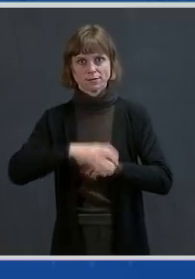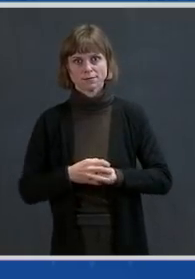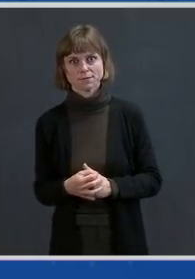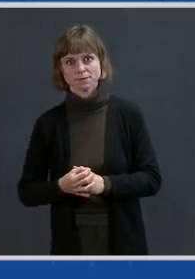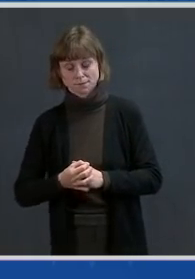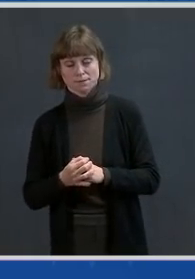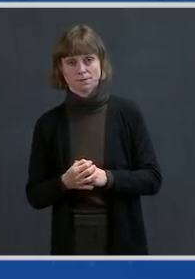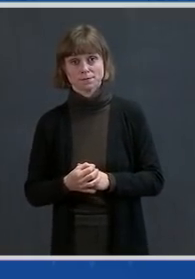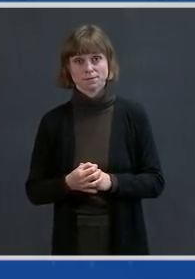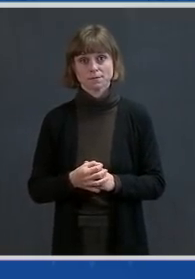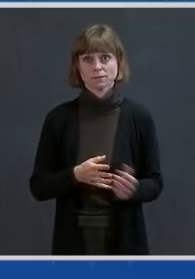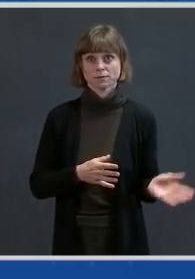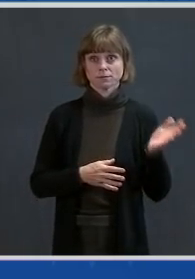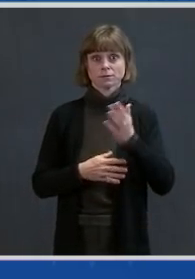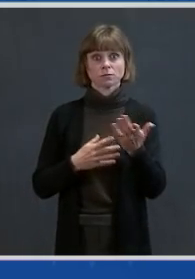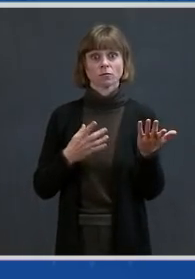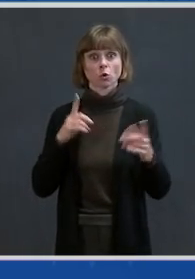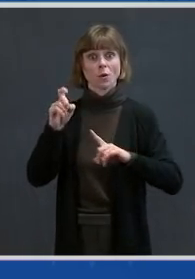All right. Let's go to questions.